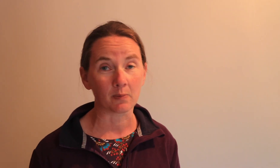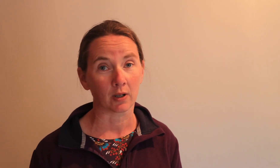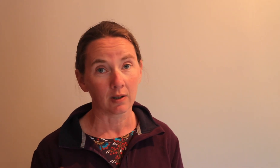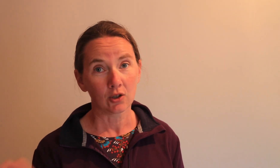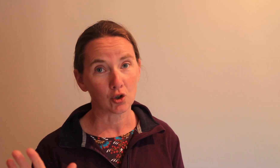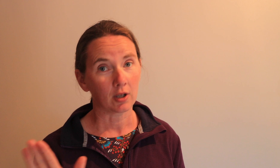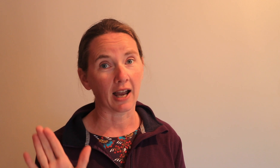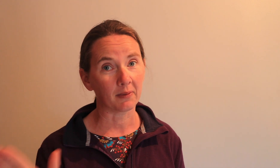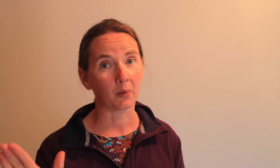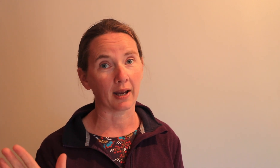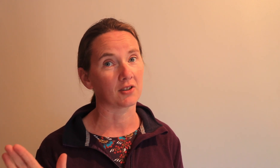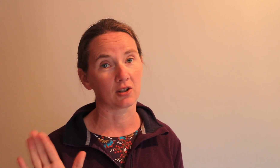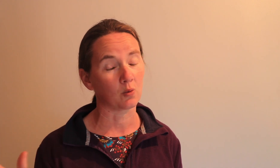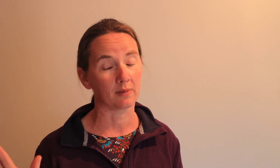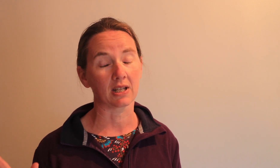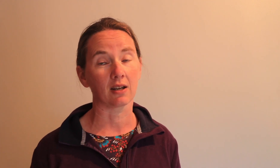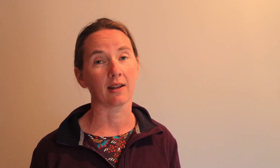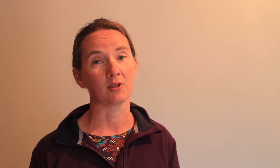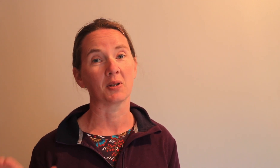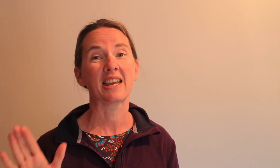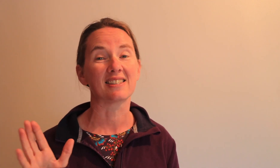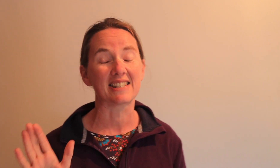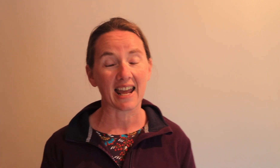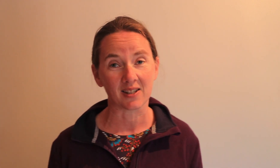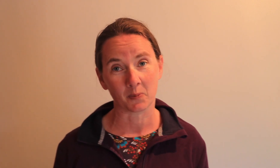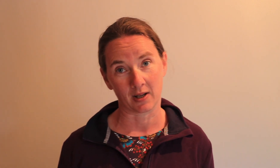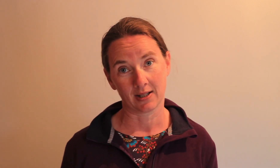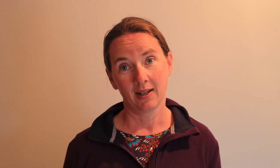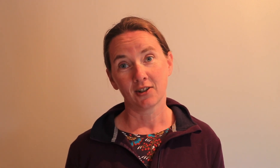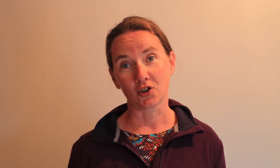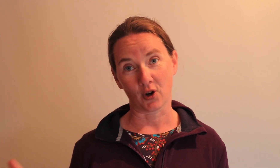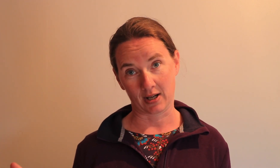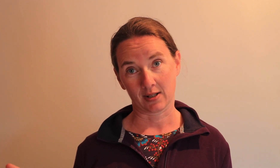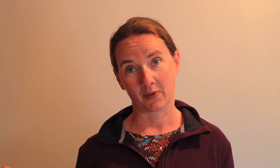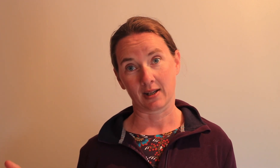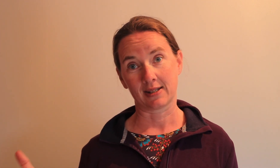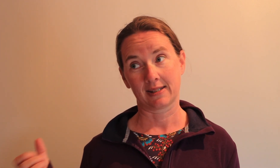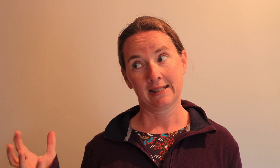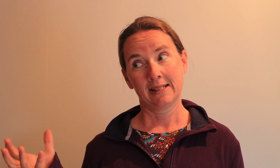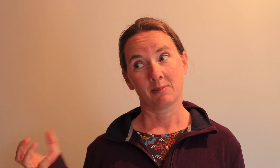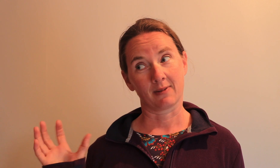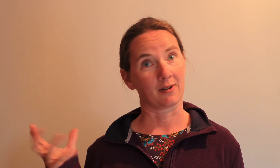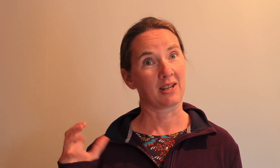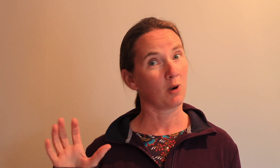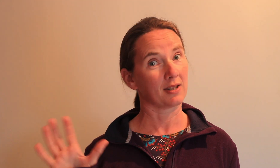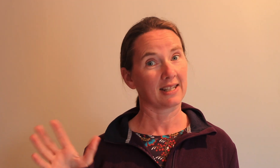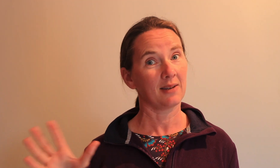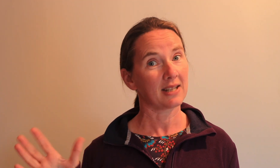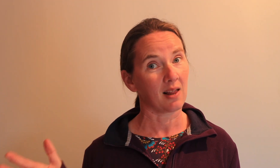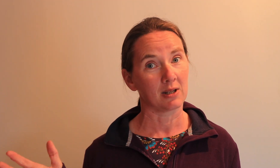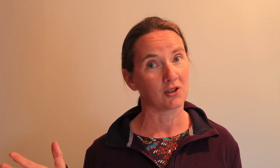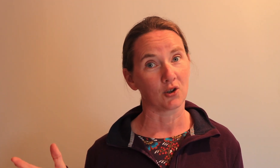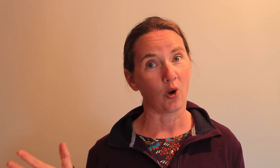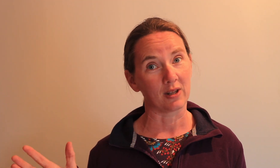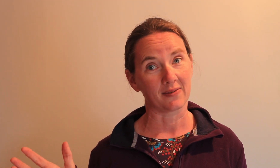desperate you have to be quiet because I don't want him to hear that I'm doing that he is desperate to join us for this memory verse he wants he